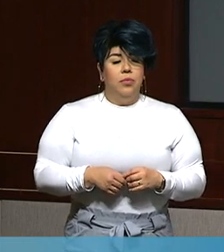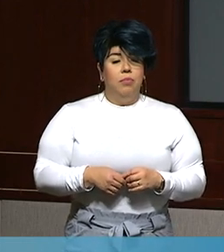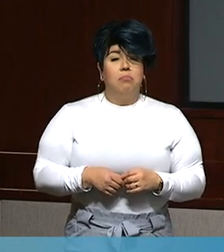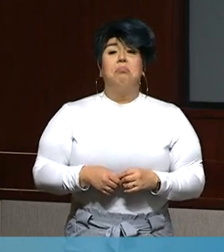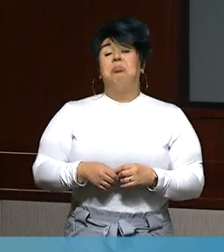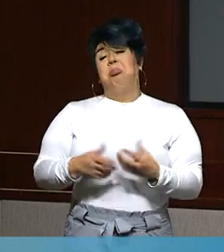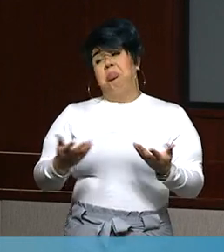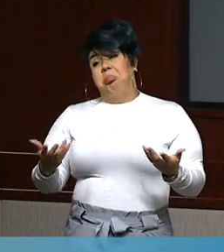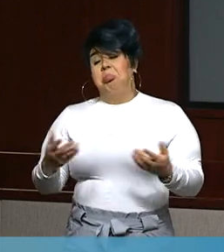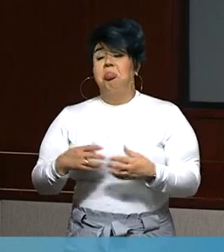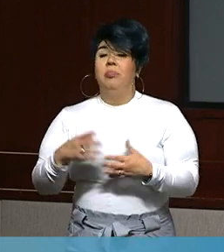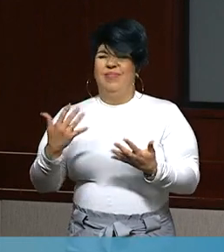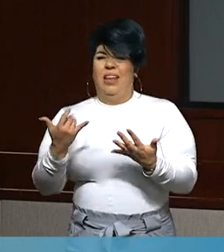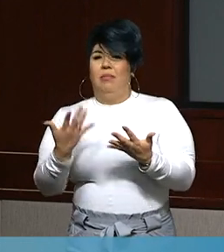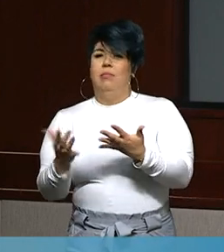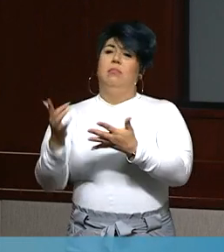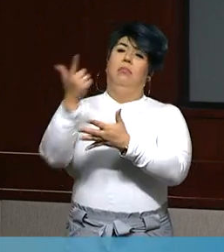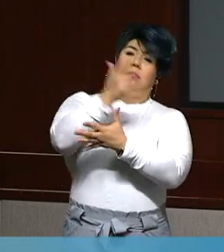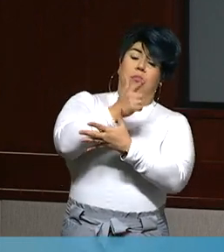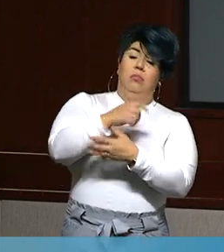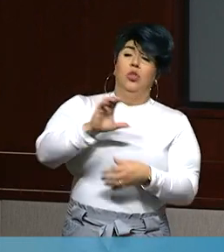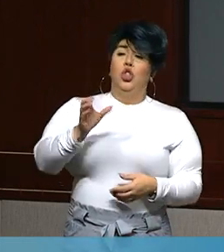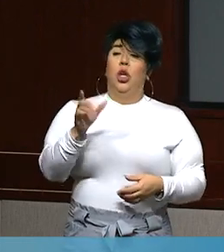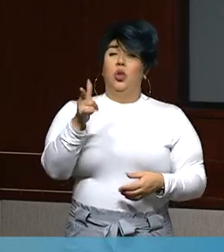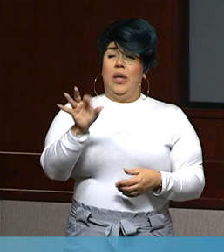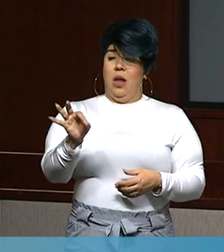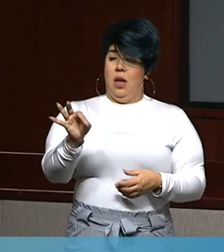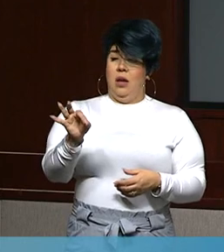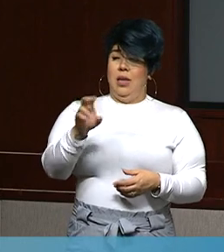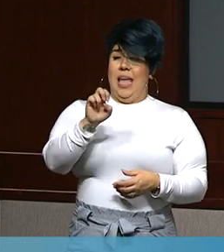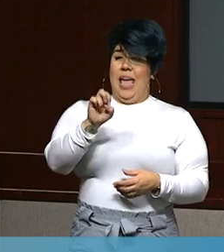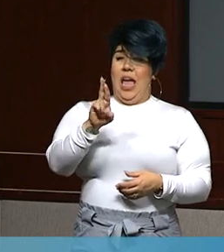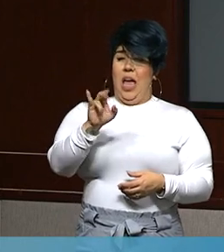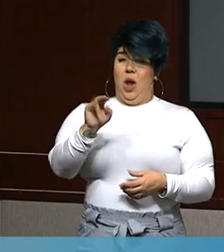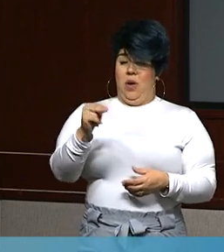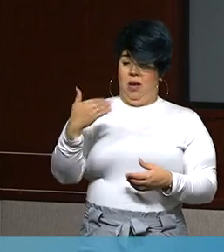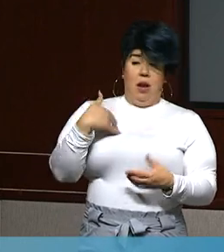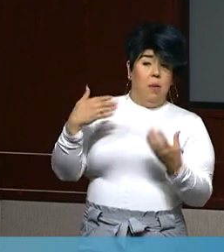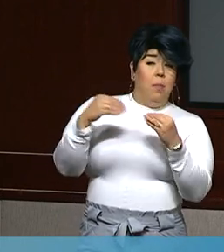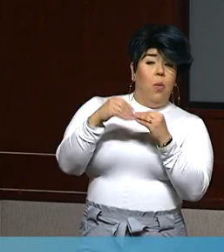Okay. We'll go back up to the top. Channel 29. Erin, did you have any follow-up questions?